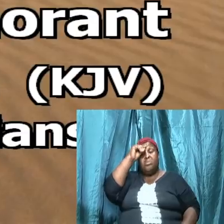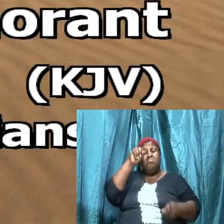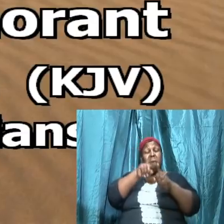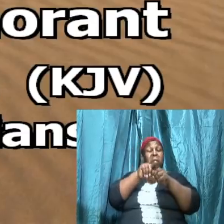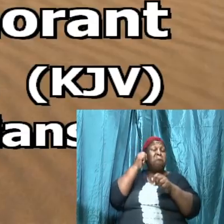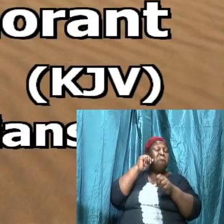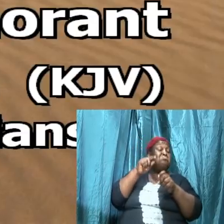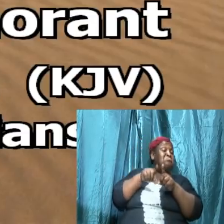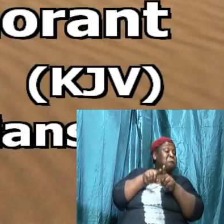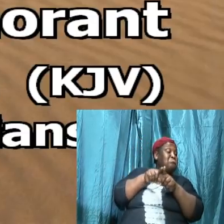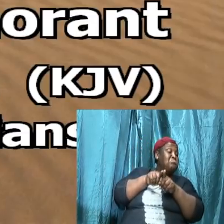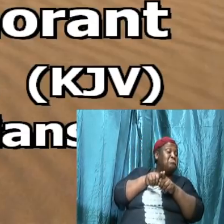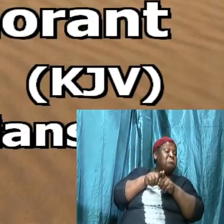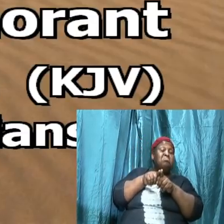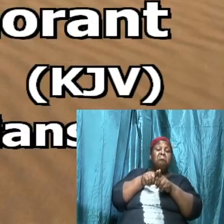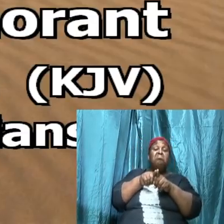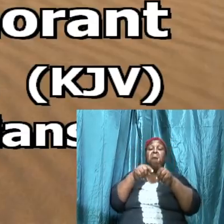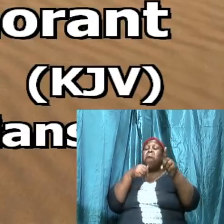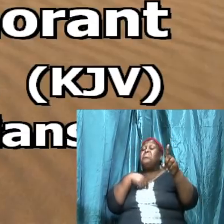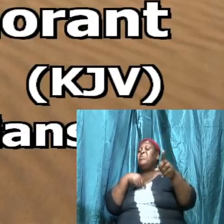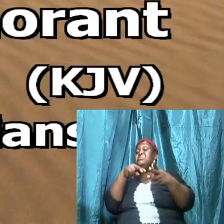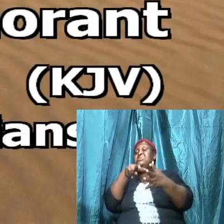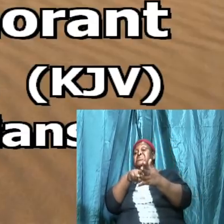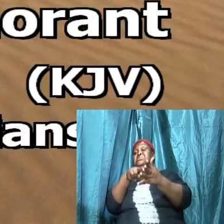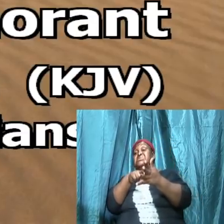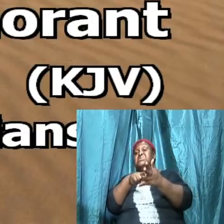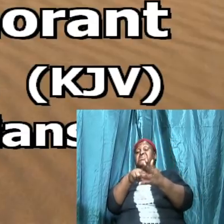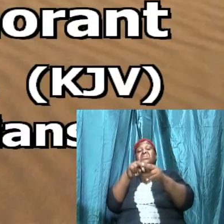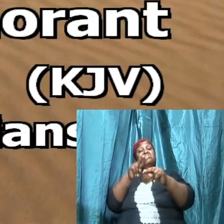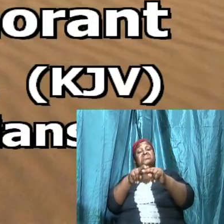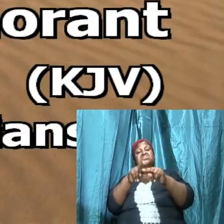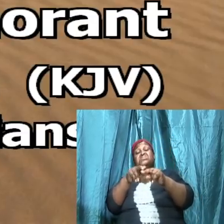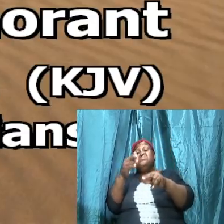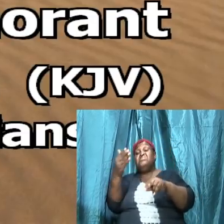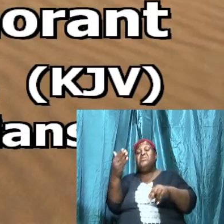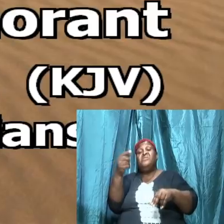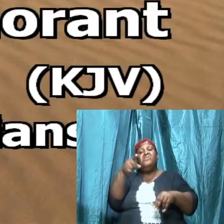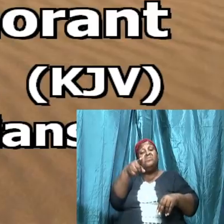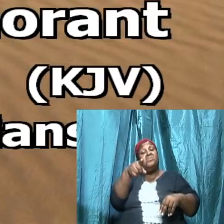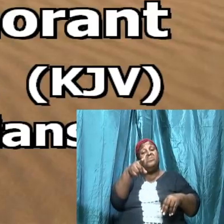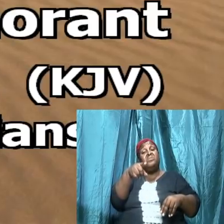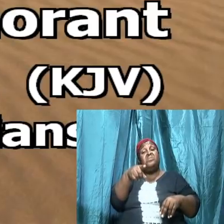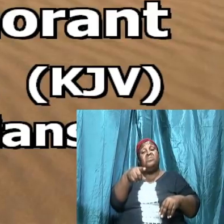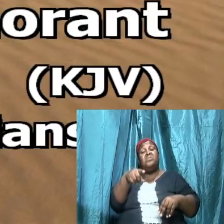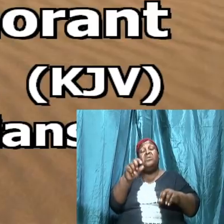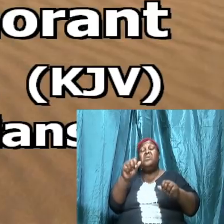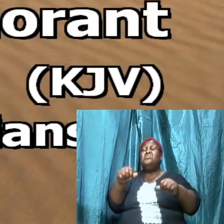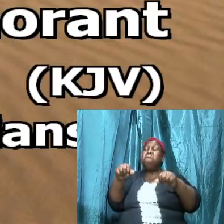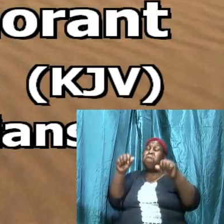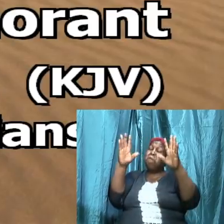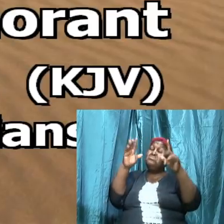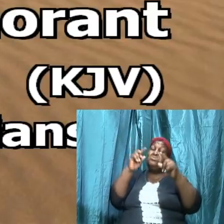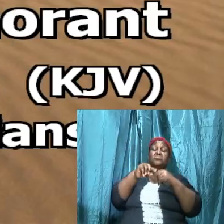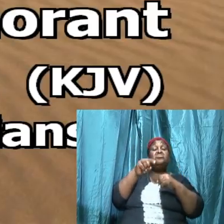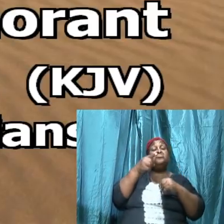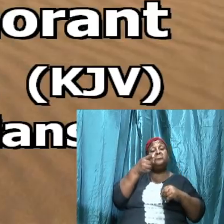sisters as I stand or as I sit before you I am submitting to you that Satan